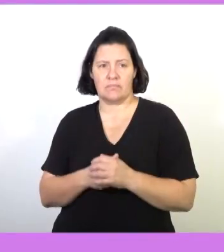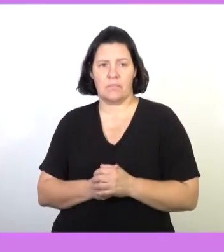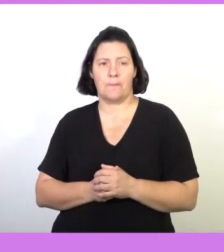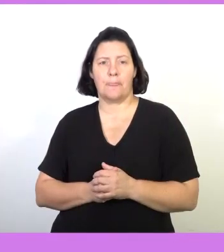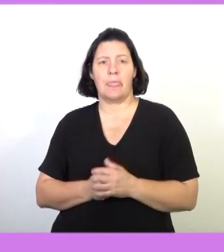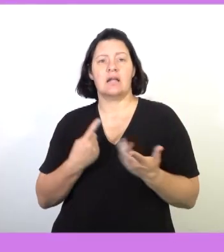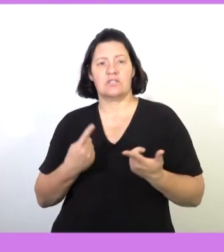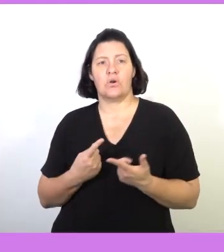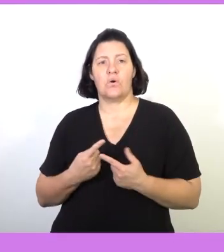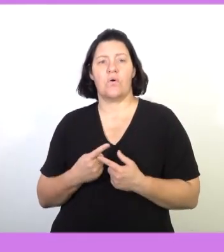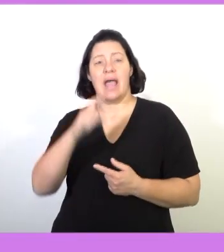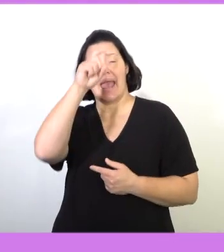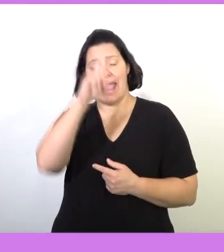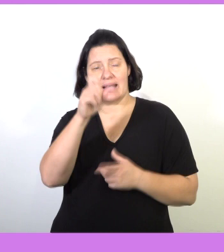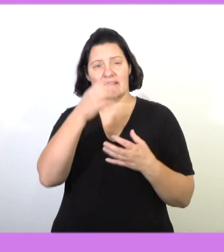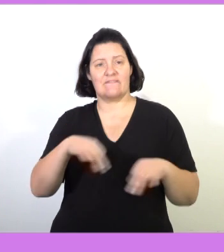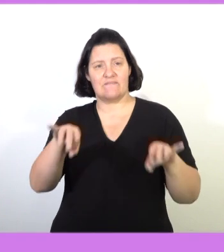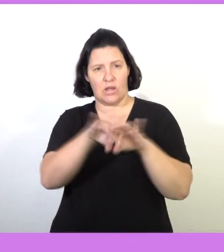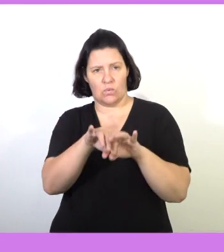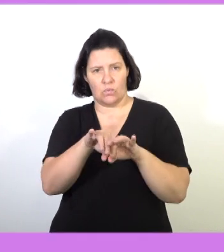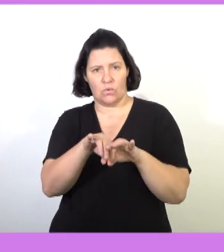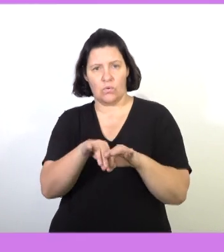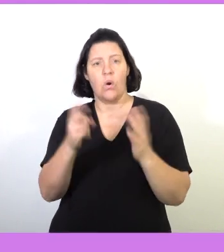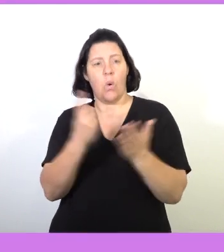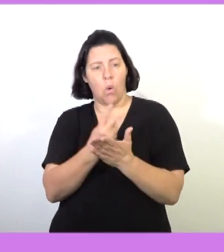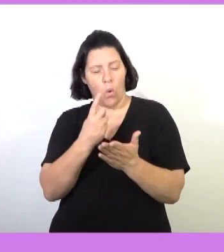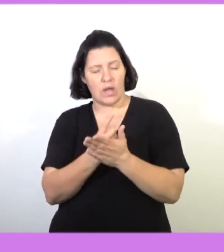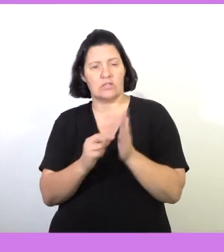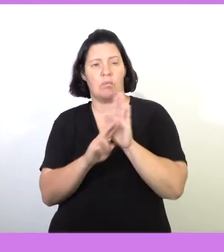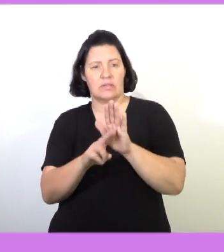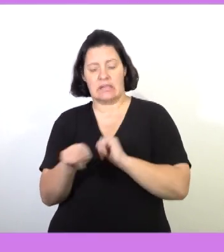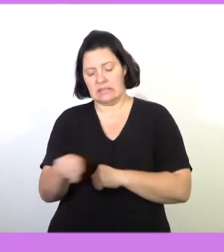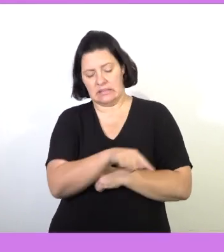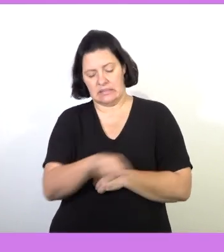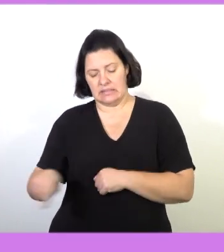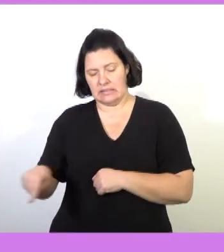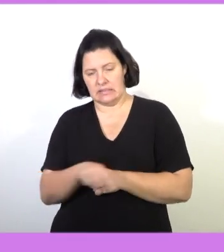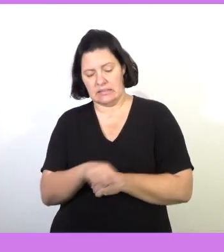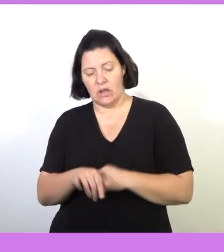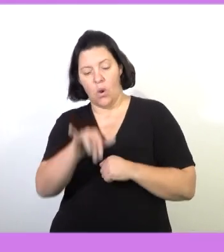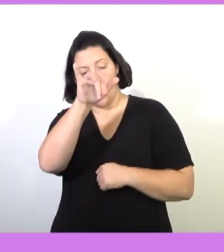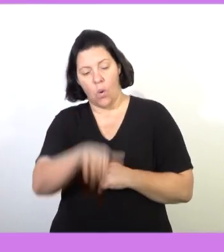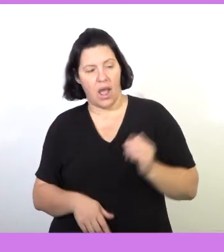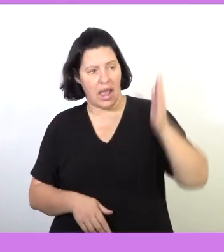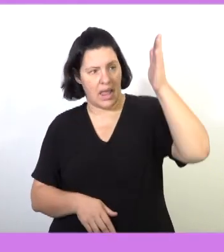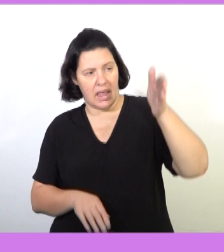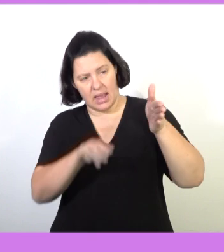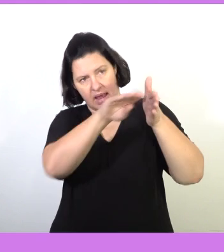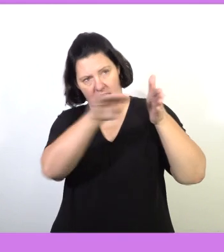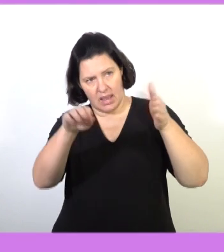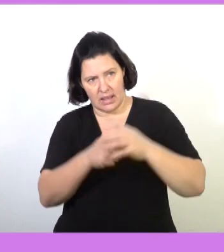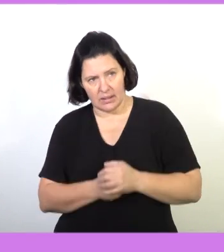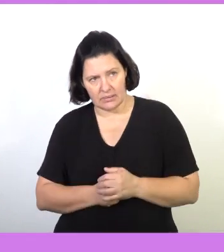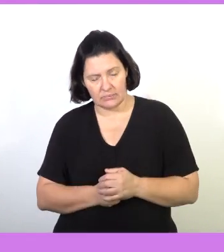The values of the x-axis on the graph will always be represented there. And your y values will